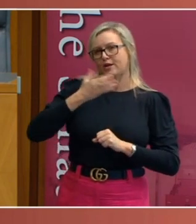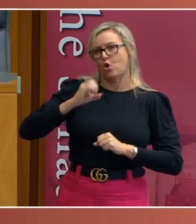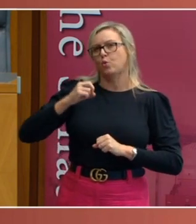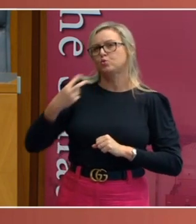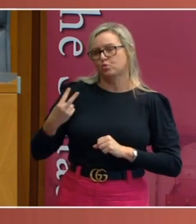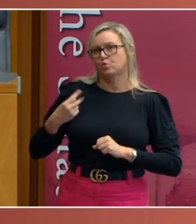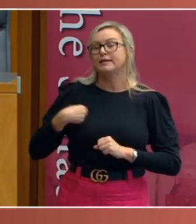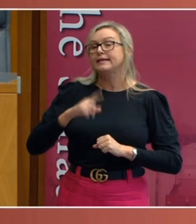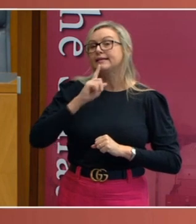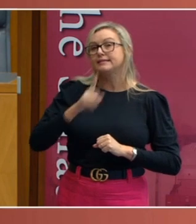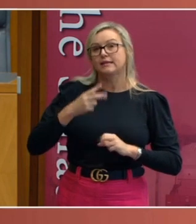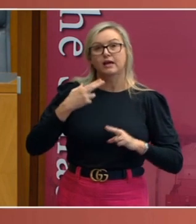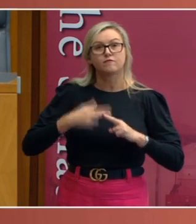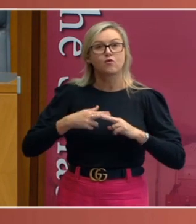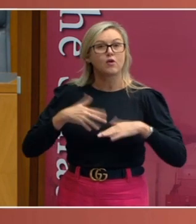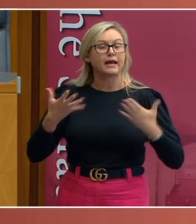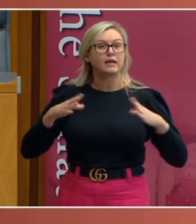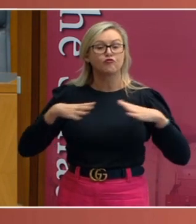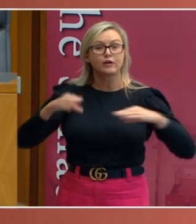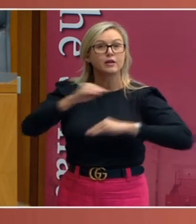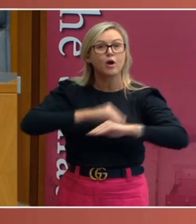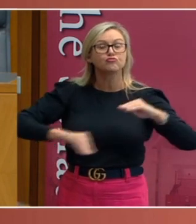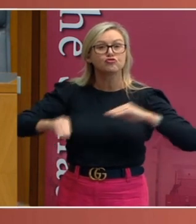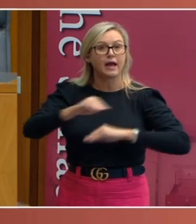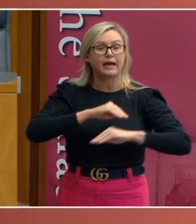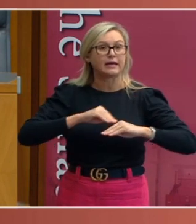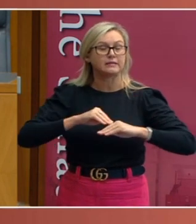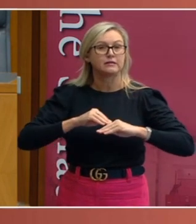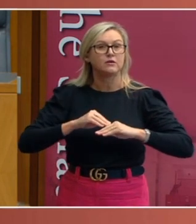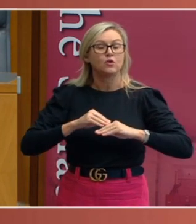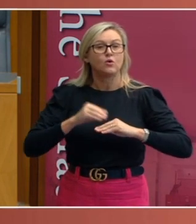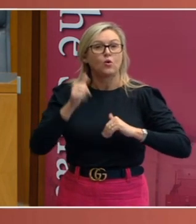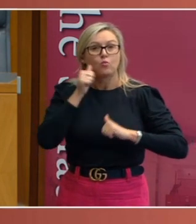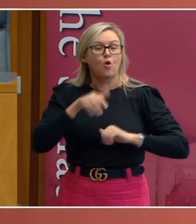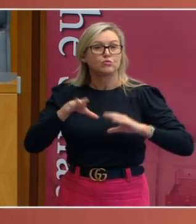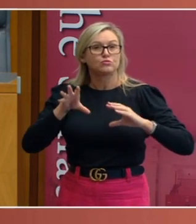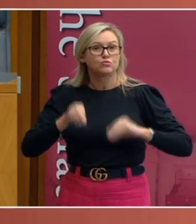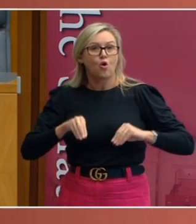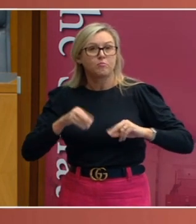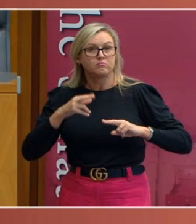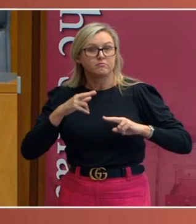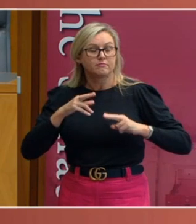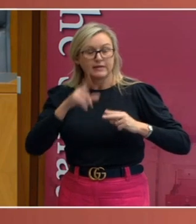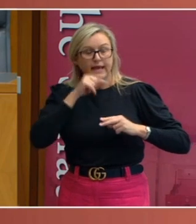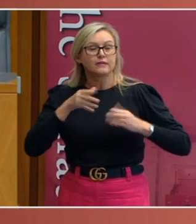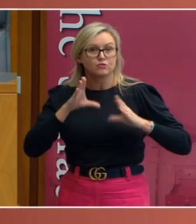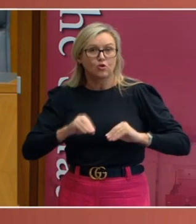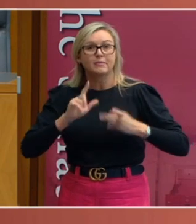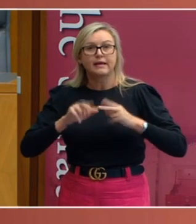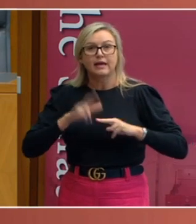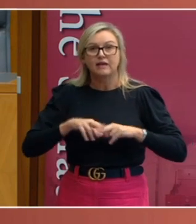interstate freedom of trade is not infringed by a law prohibiting the introduction of diseased animals